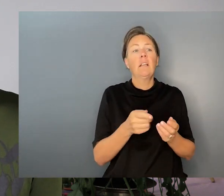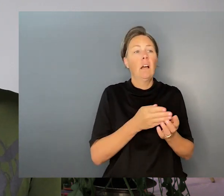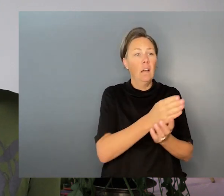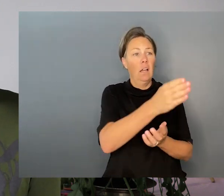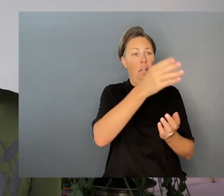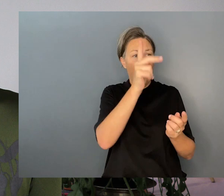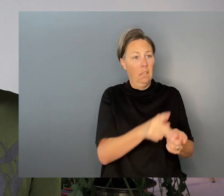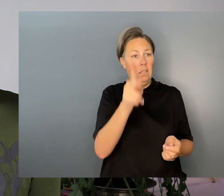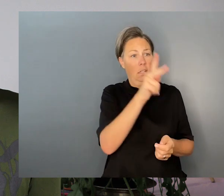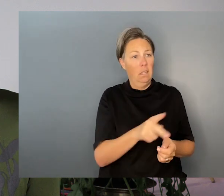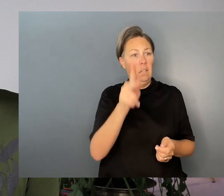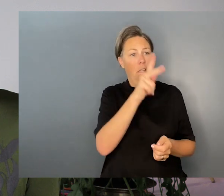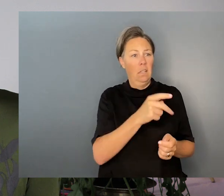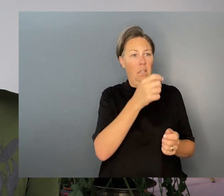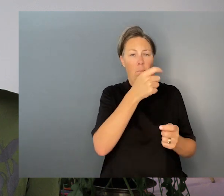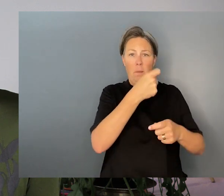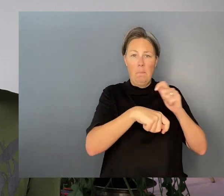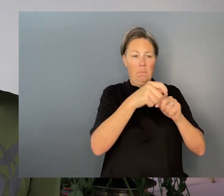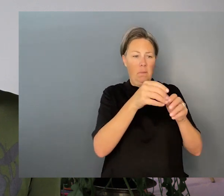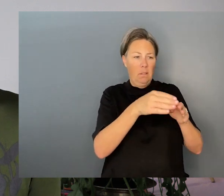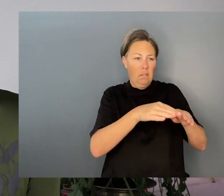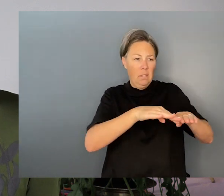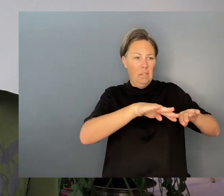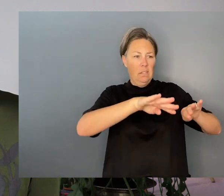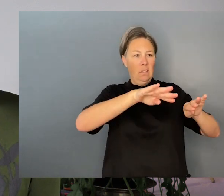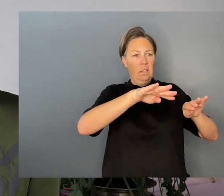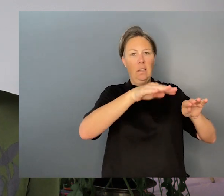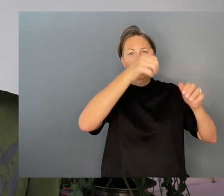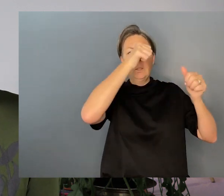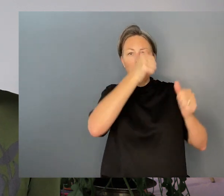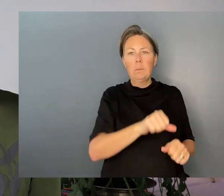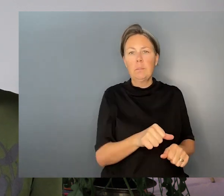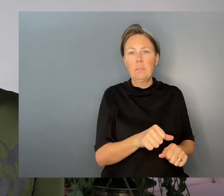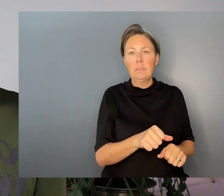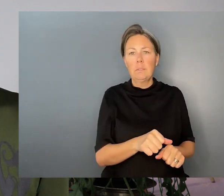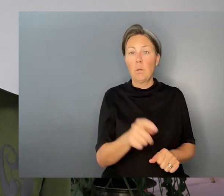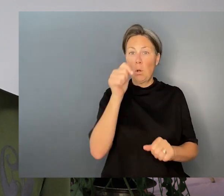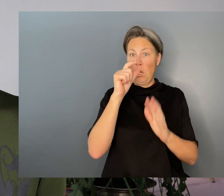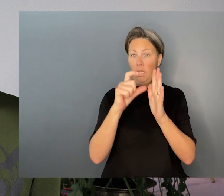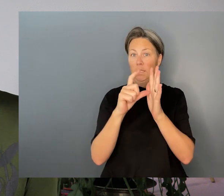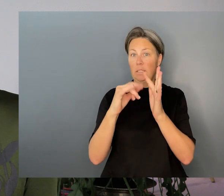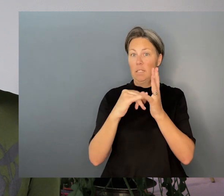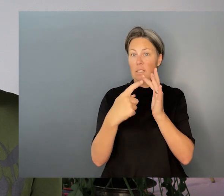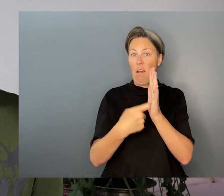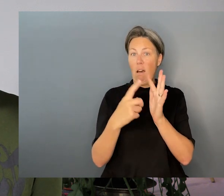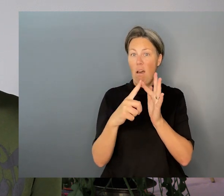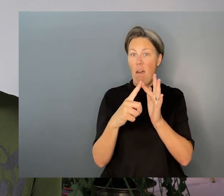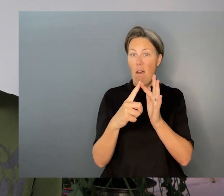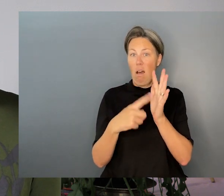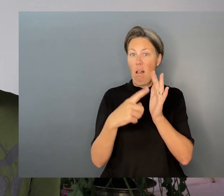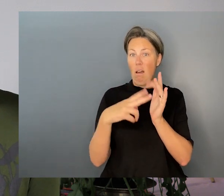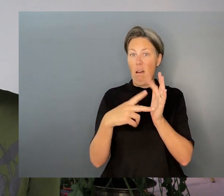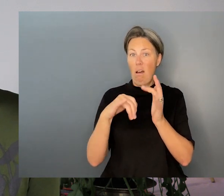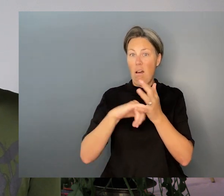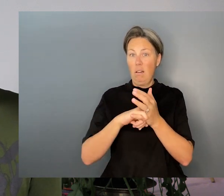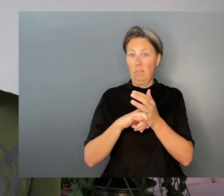feet and paws. Desire lines. Naming does something for sight. I notice the quicker route across the park to